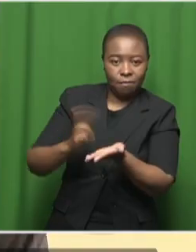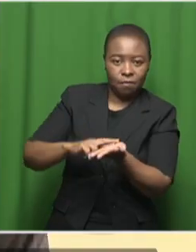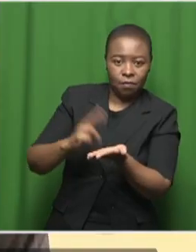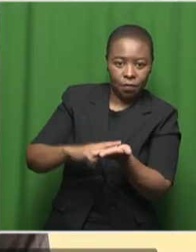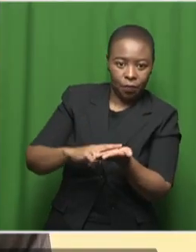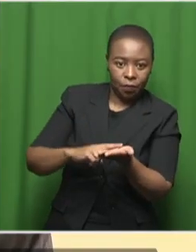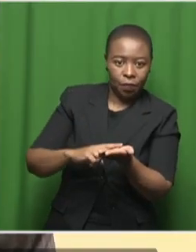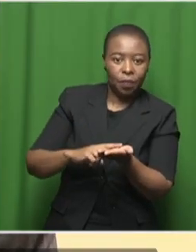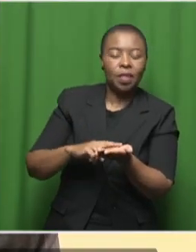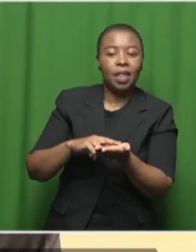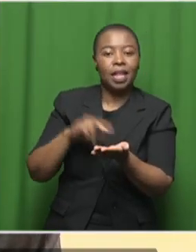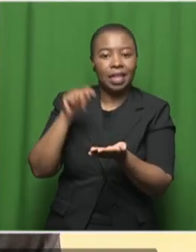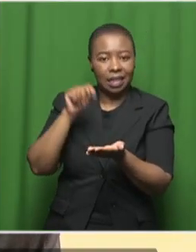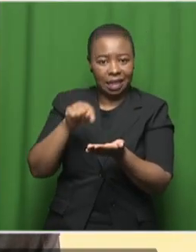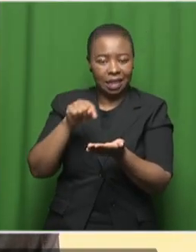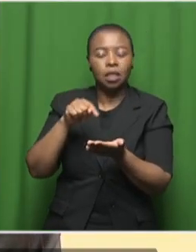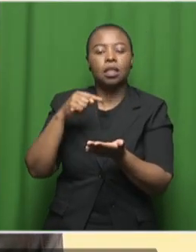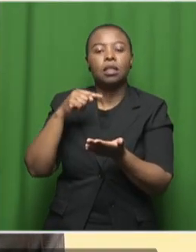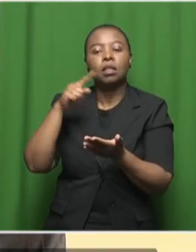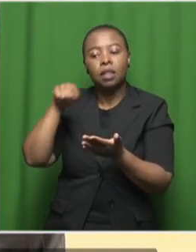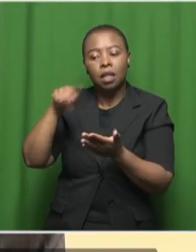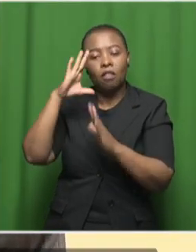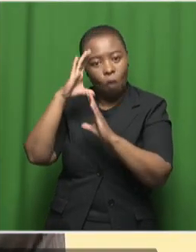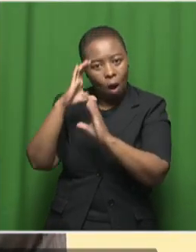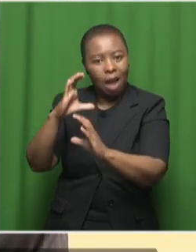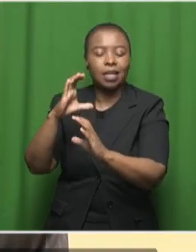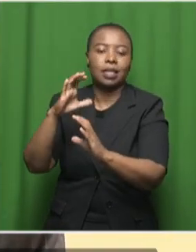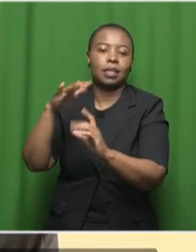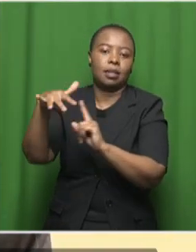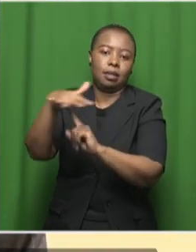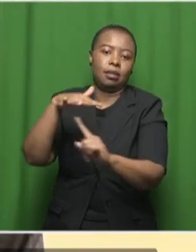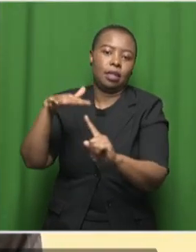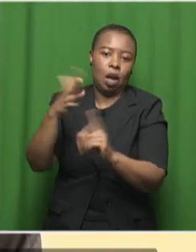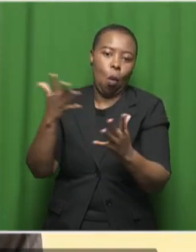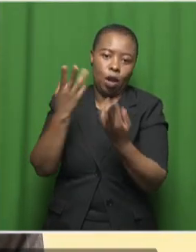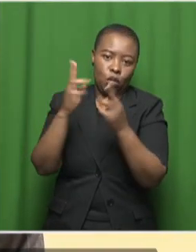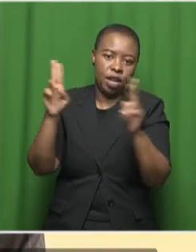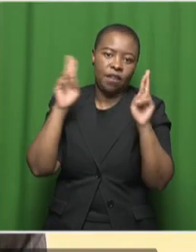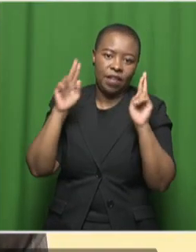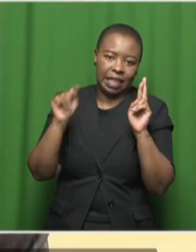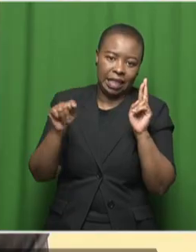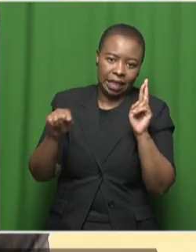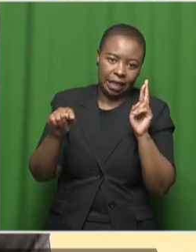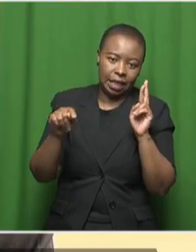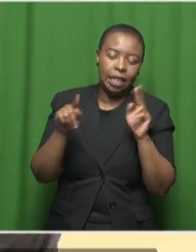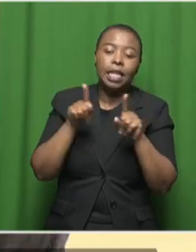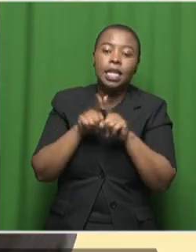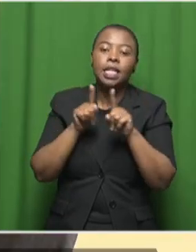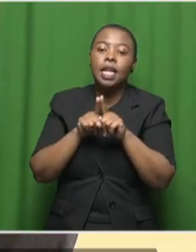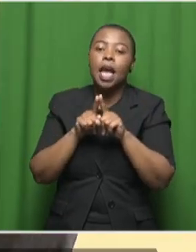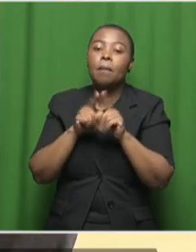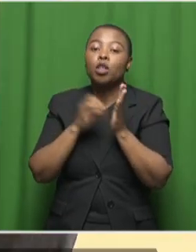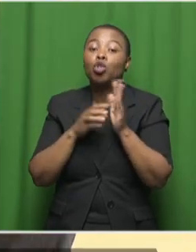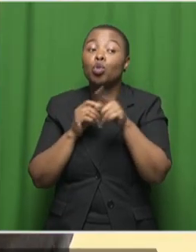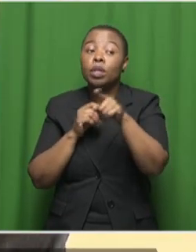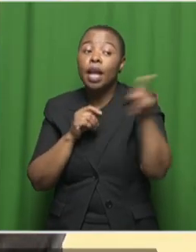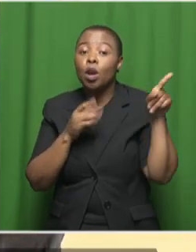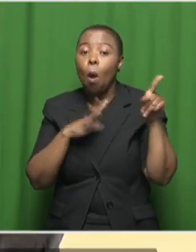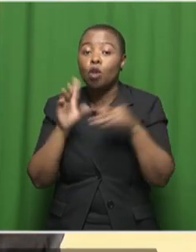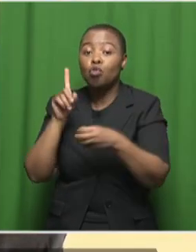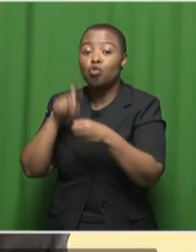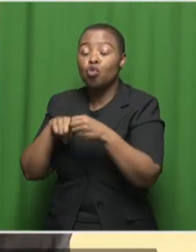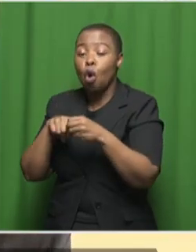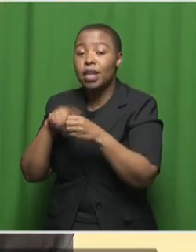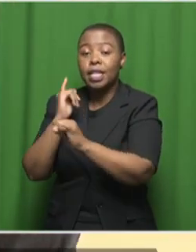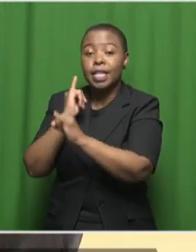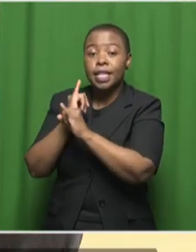really the focus area for for university and all the students that uh want to join the institution are